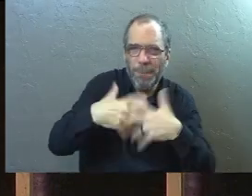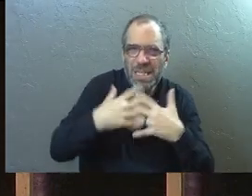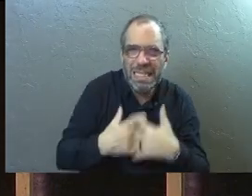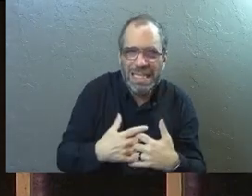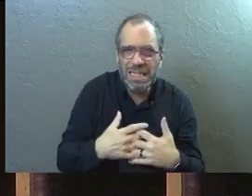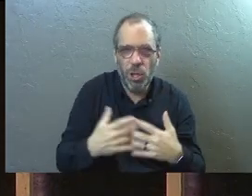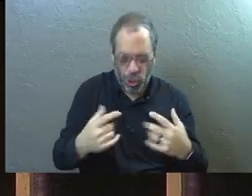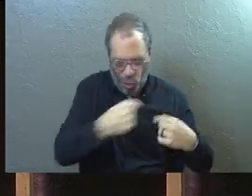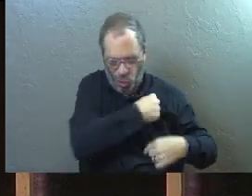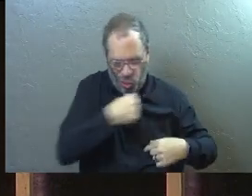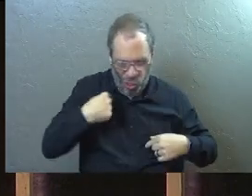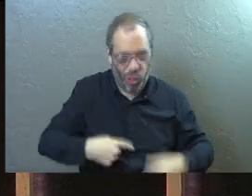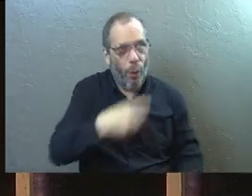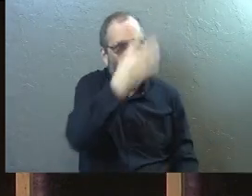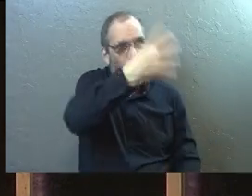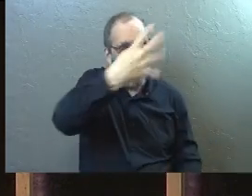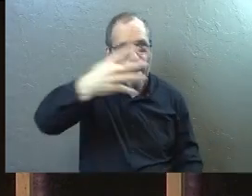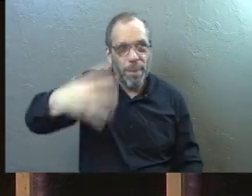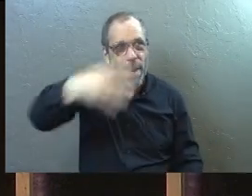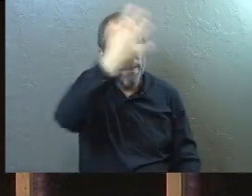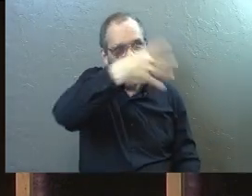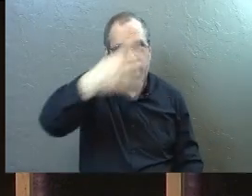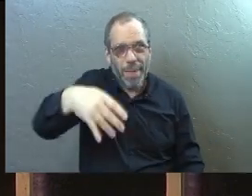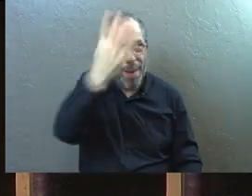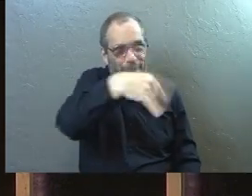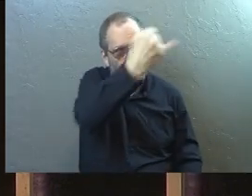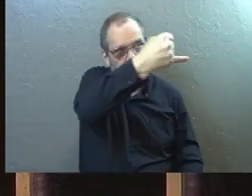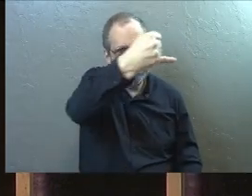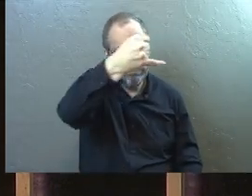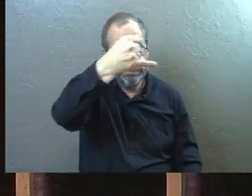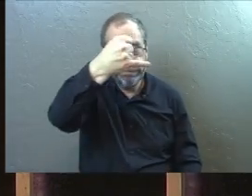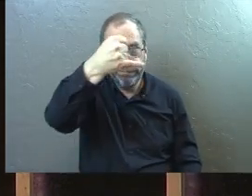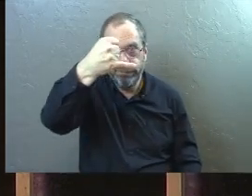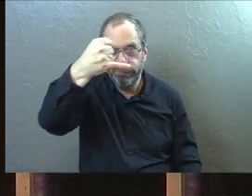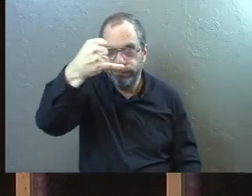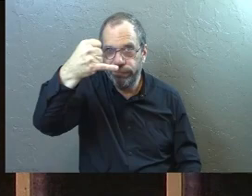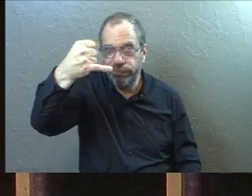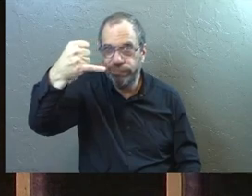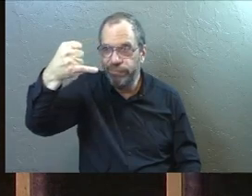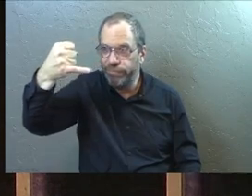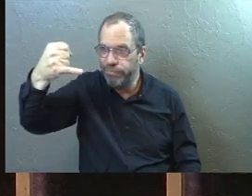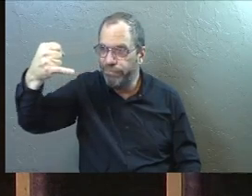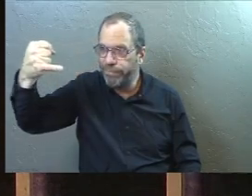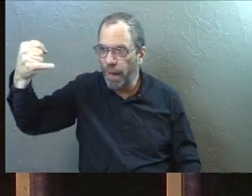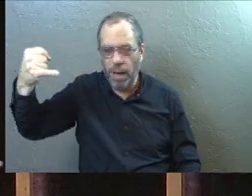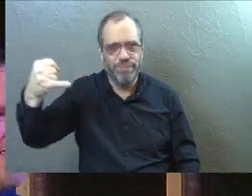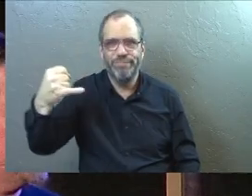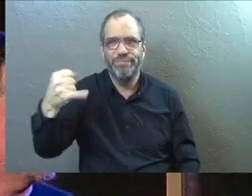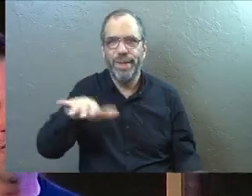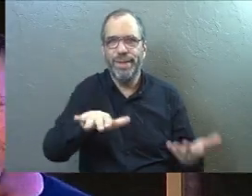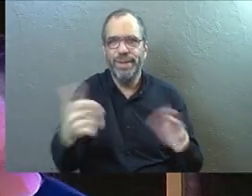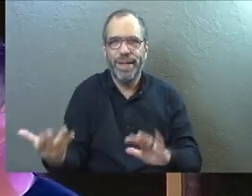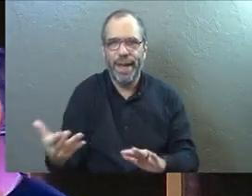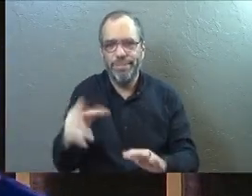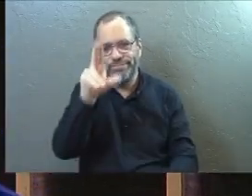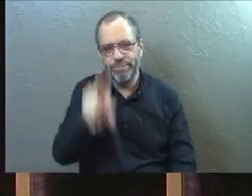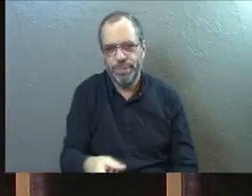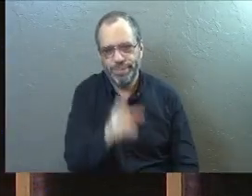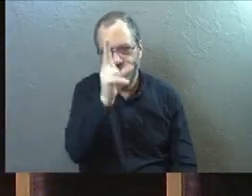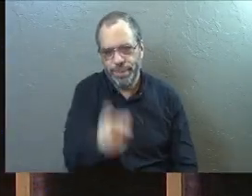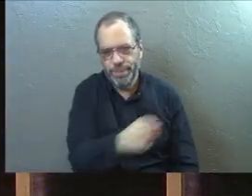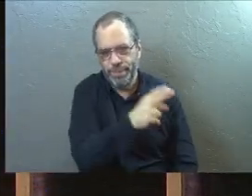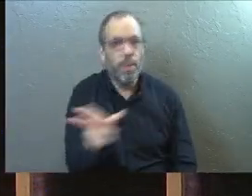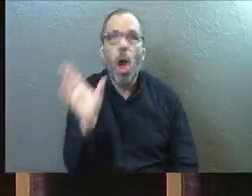machine to show the real status of their heart. So somebody could come along and say, Jesus didn't raise the dead. This wasn't resurrection.